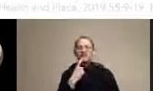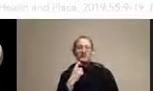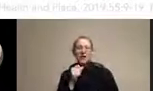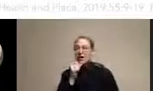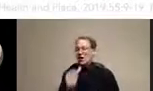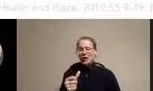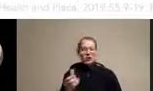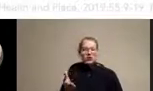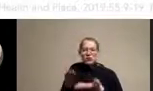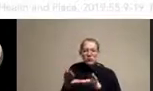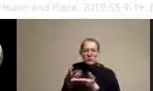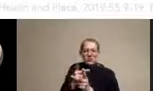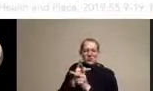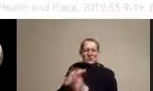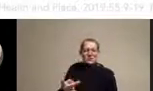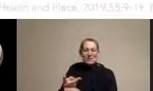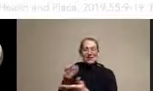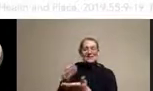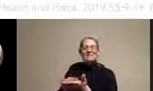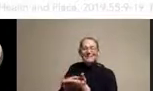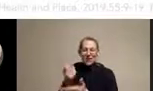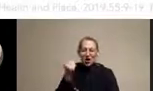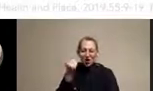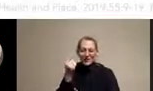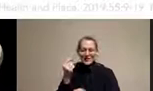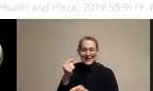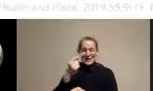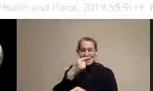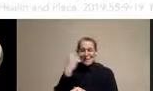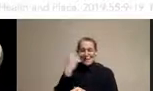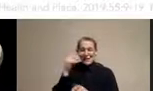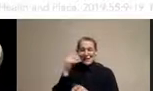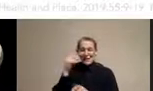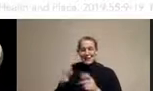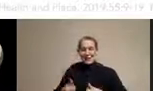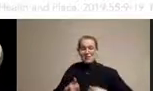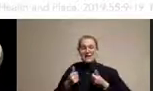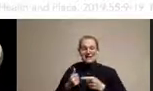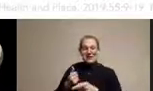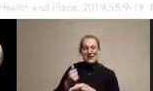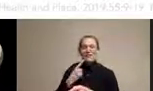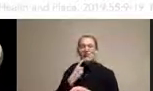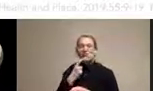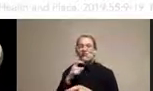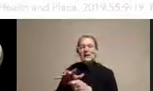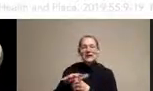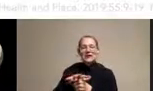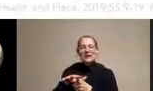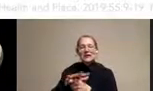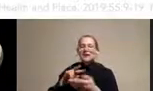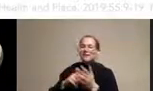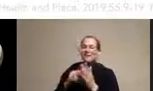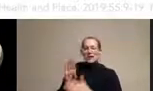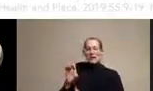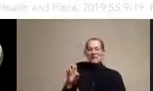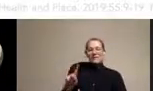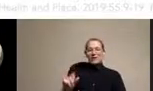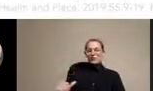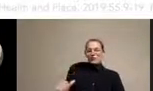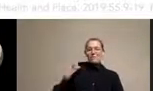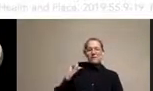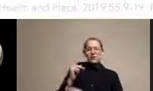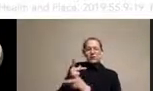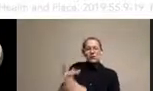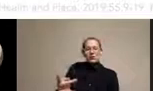That resulted in African Americans being systematically denied opportunities to buy homes and build wealth and continue to live in